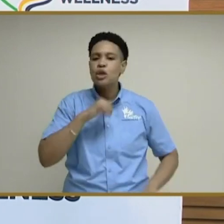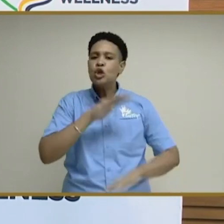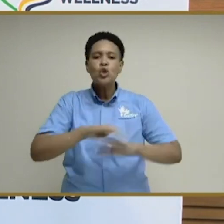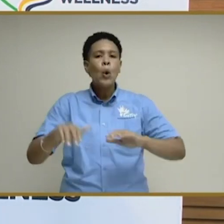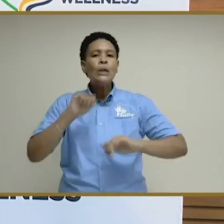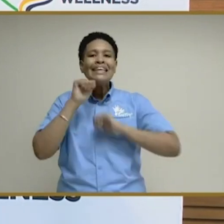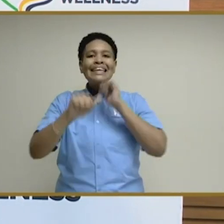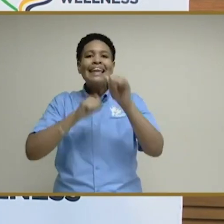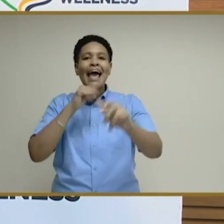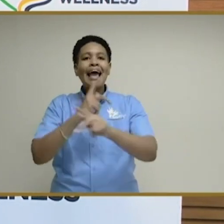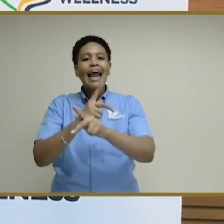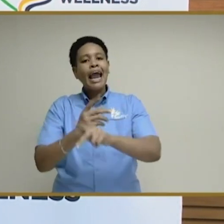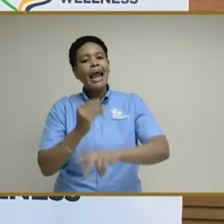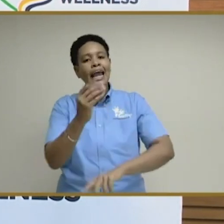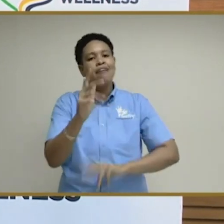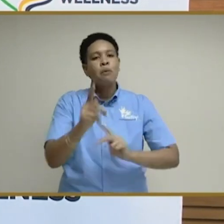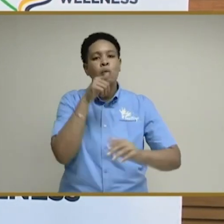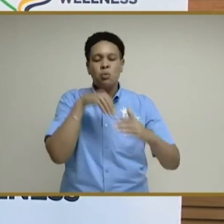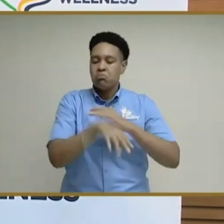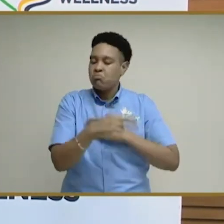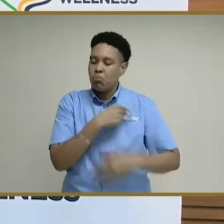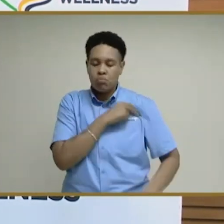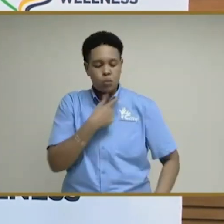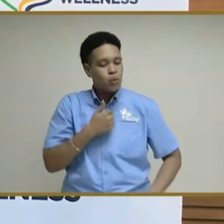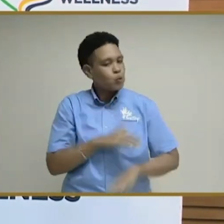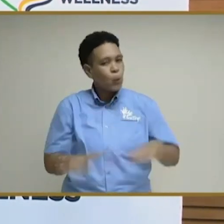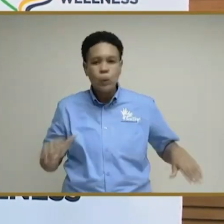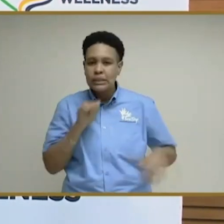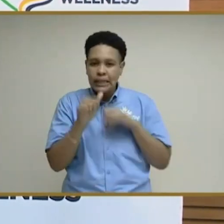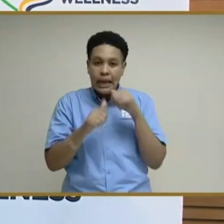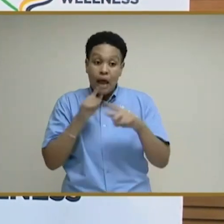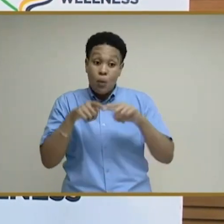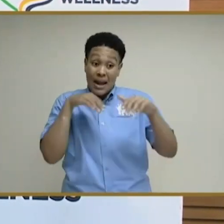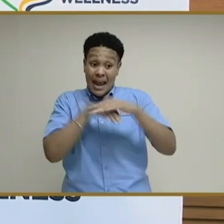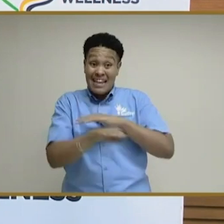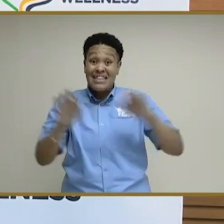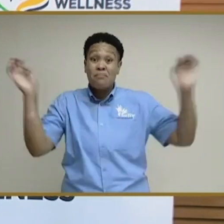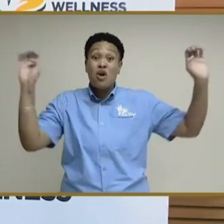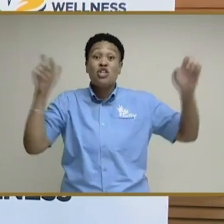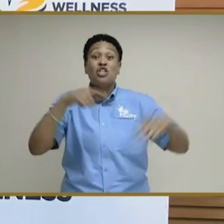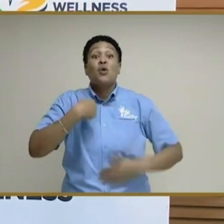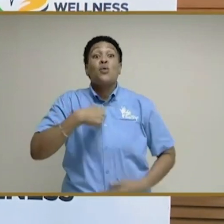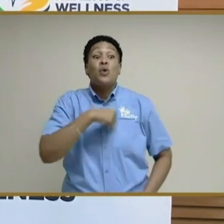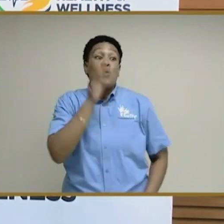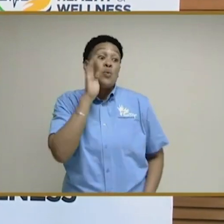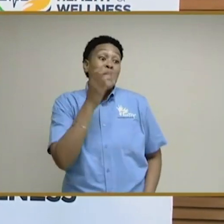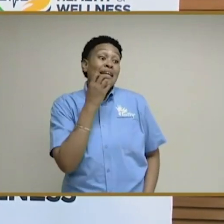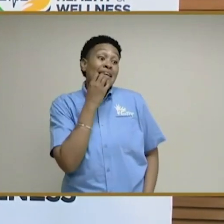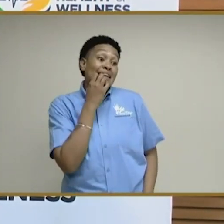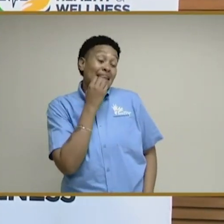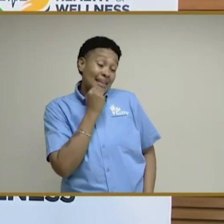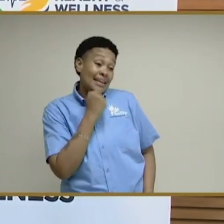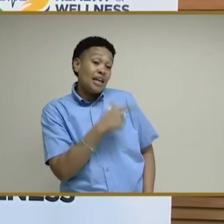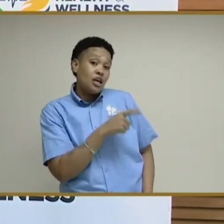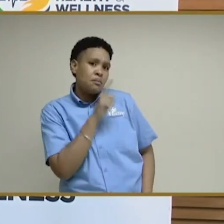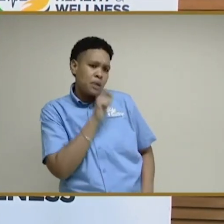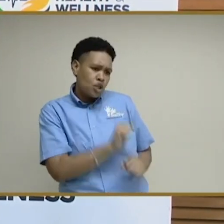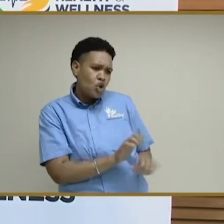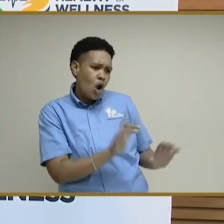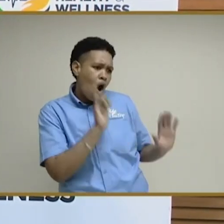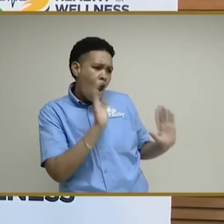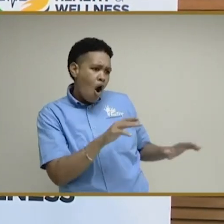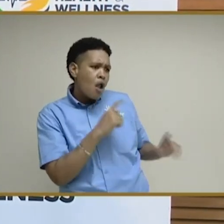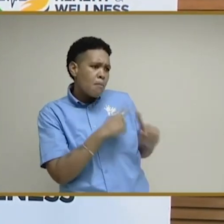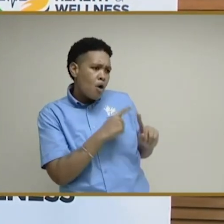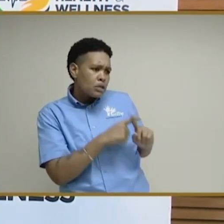to our patients. And therefore, when we admit the emergencies, even though we are going to take care to ensure that